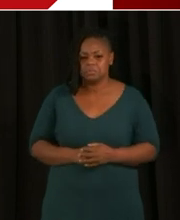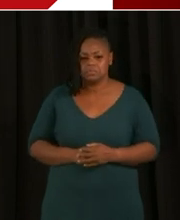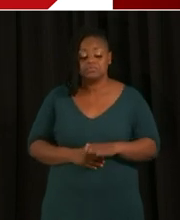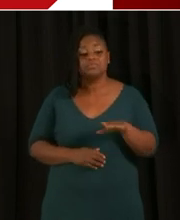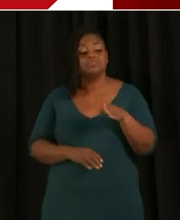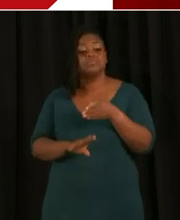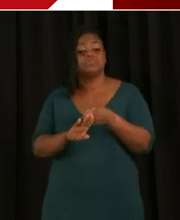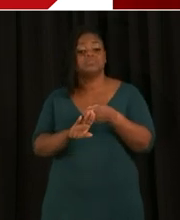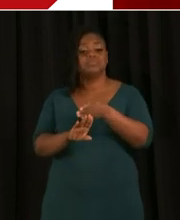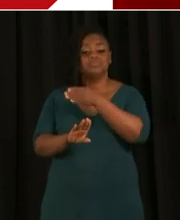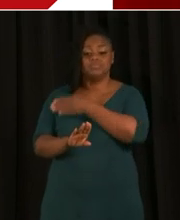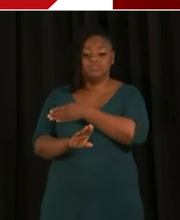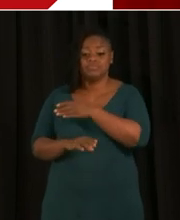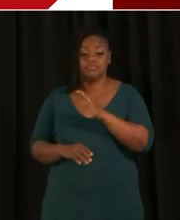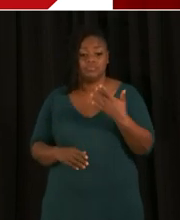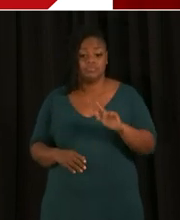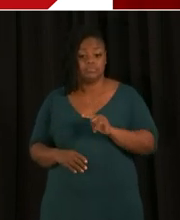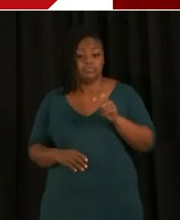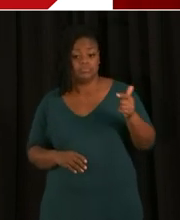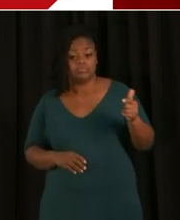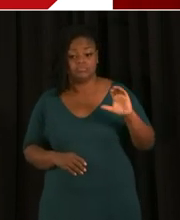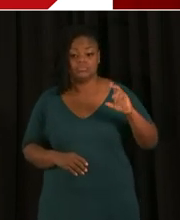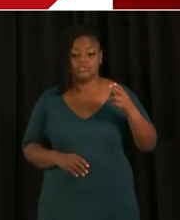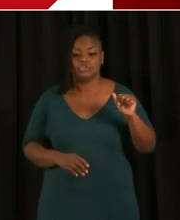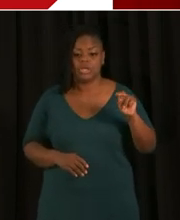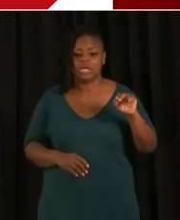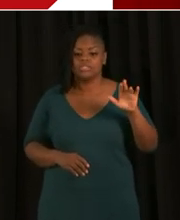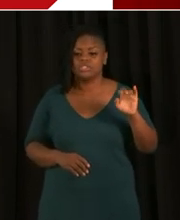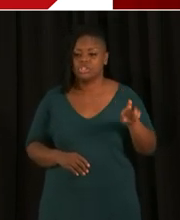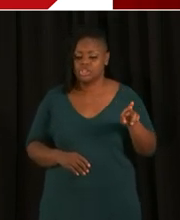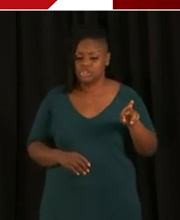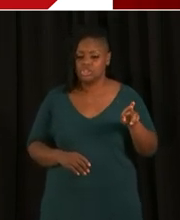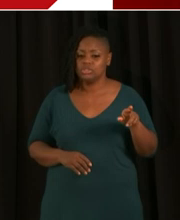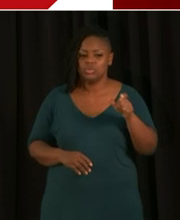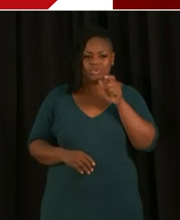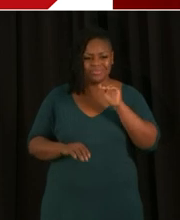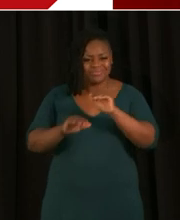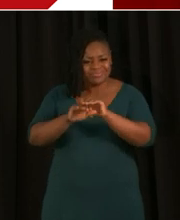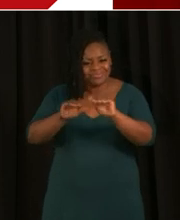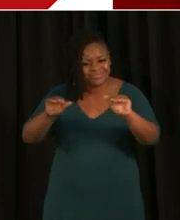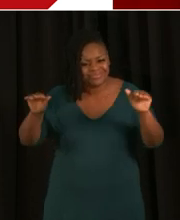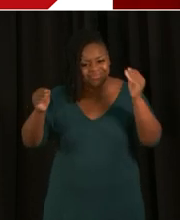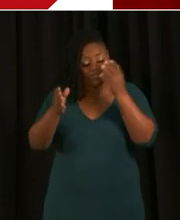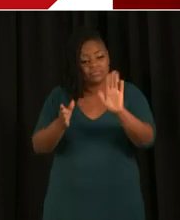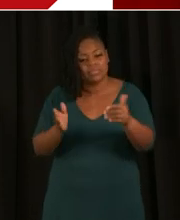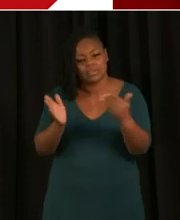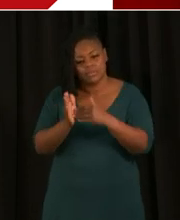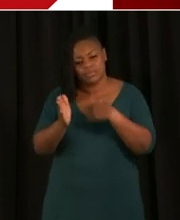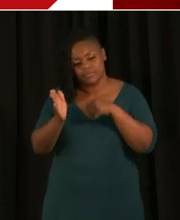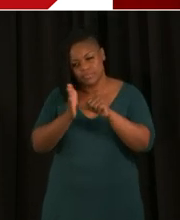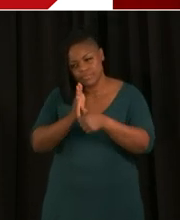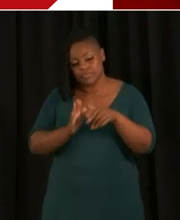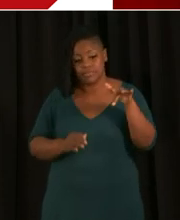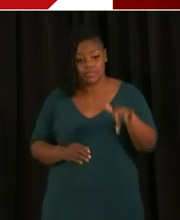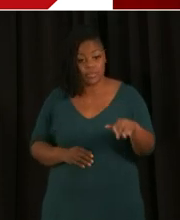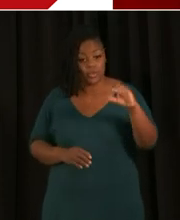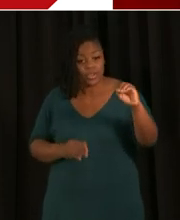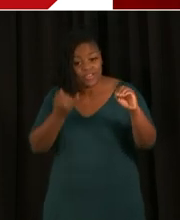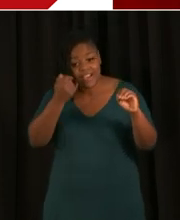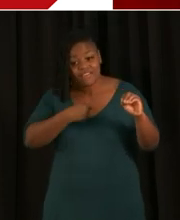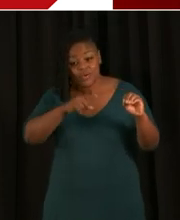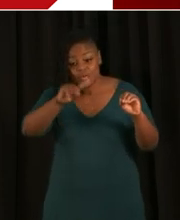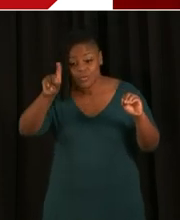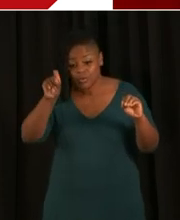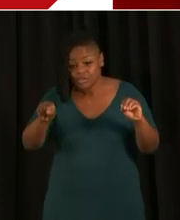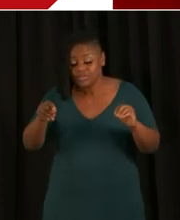next, hear next from the Chancellor, I want to remind everyone again to press, you can press zero now if you have any questions. We do have some questions